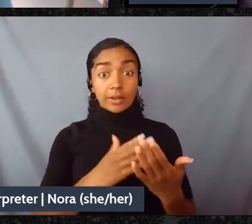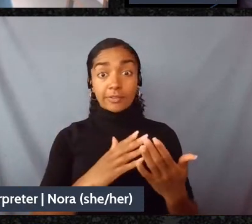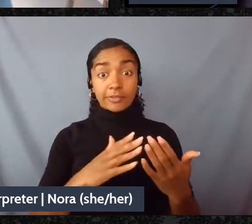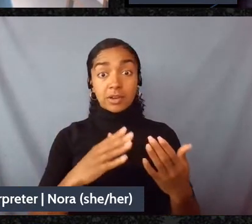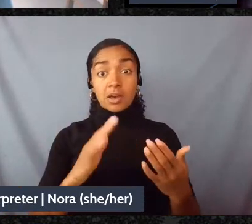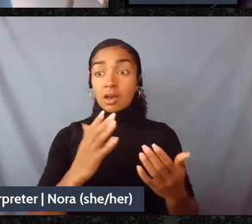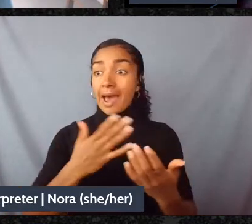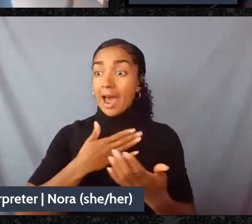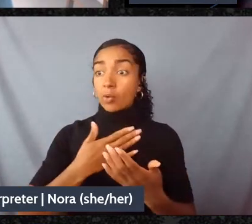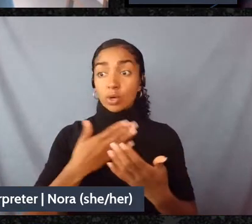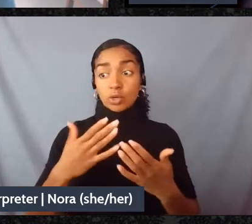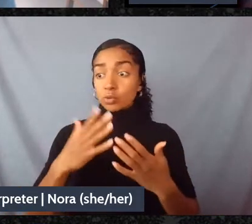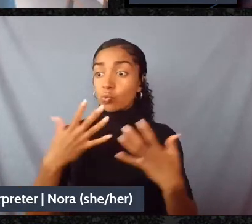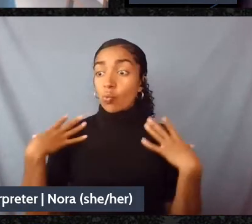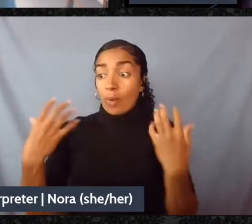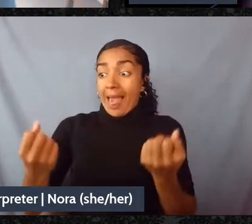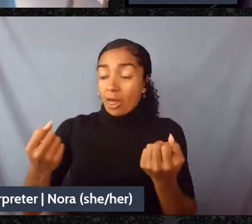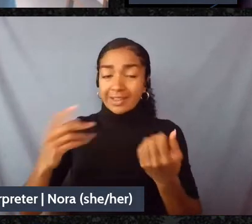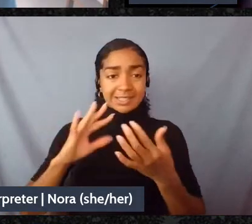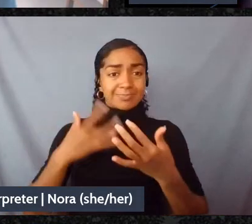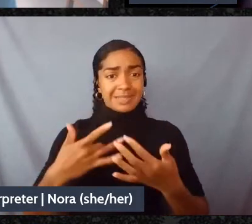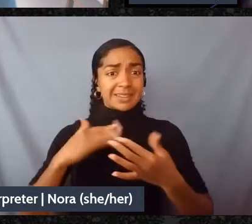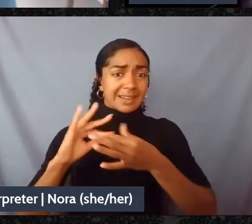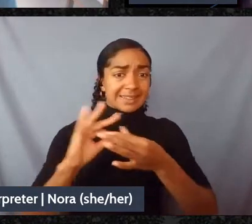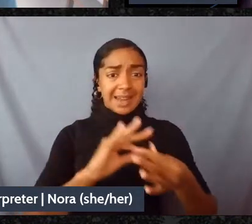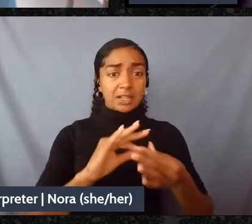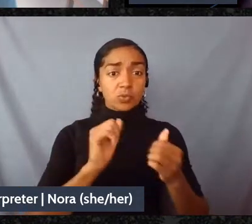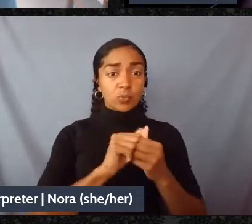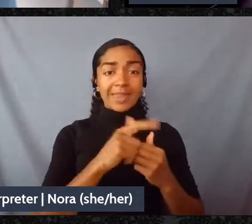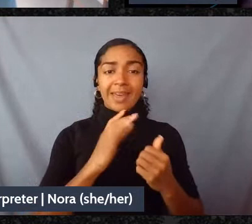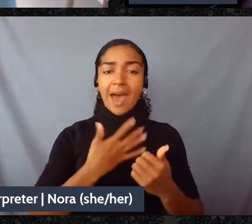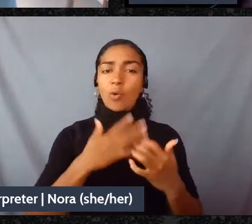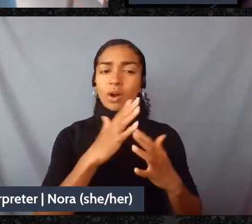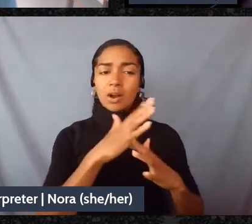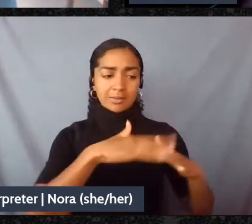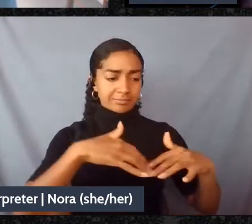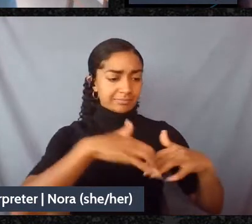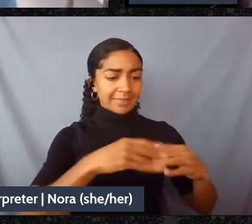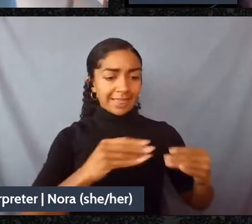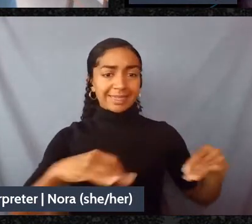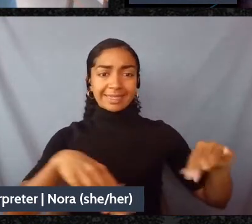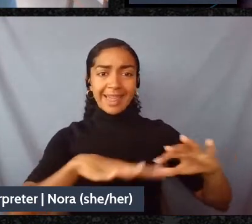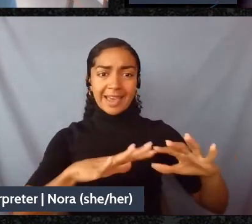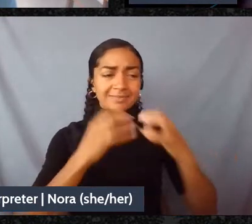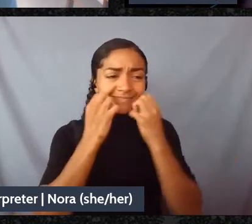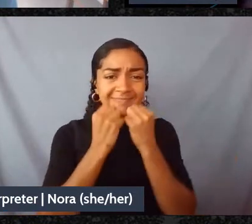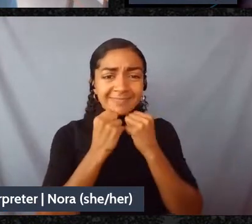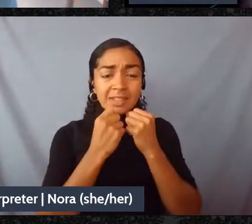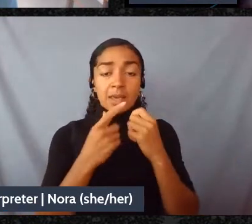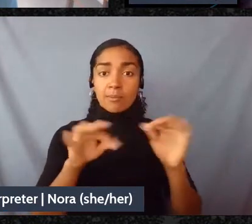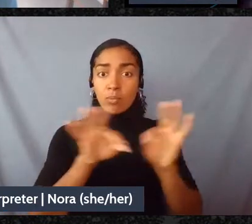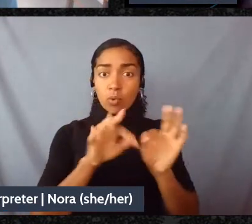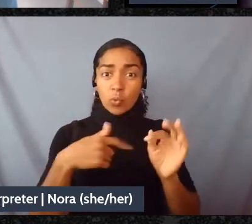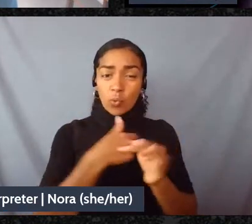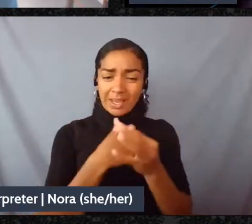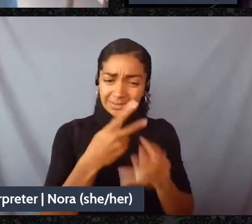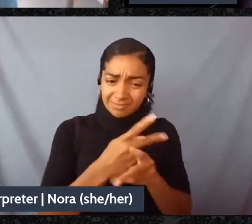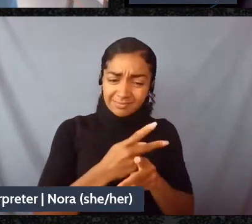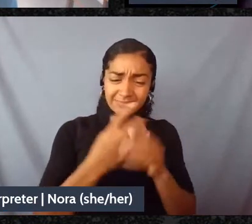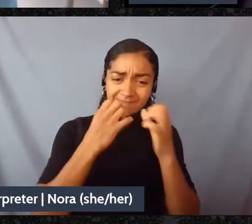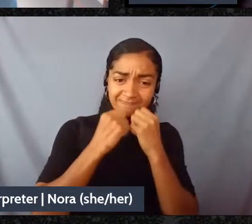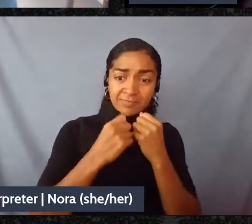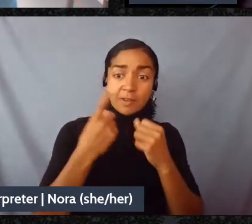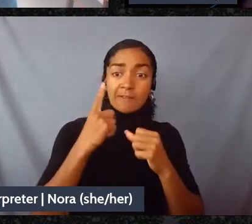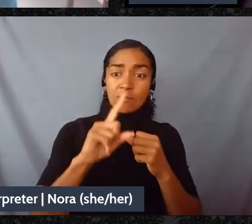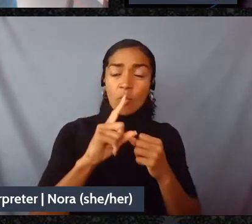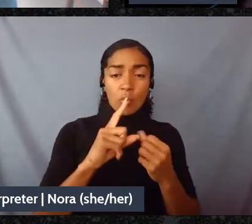In the midst of this pandemic and climate crisis, we need to protect these sacred places, which are critical sources for our healing ceremonies and our